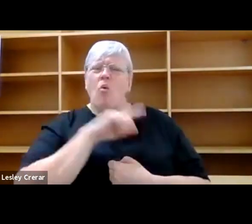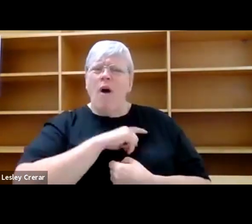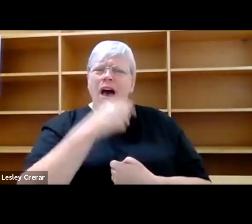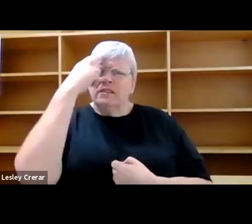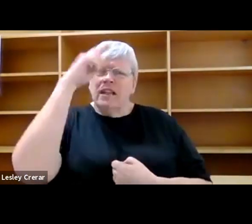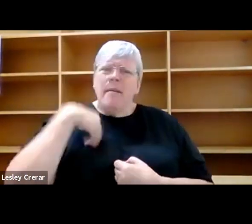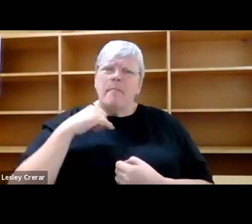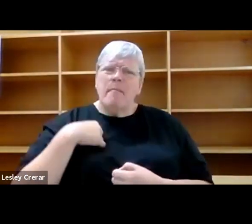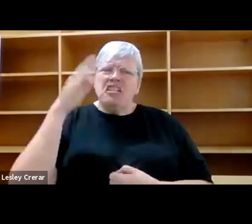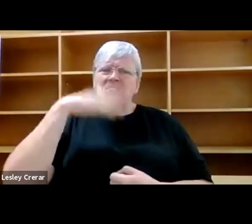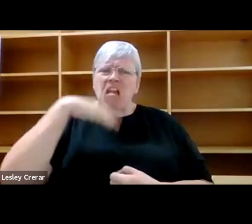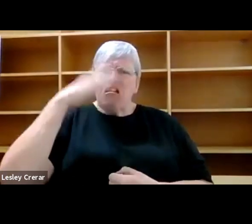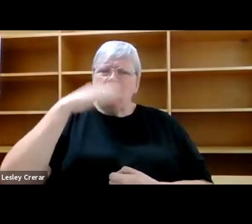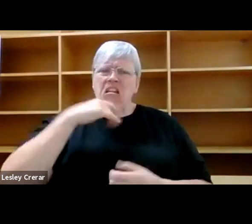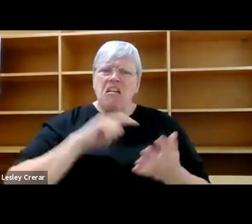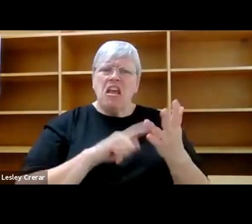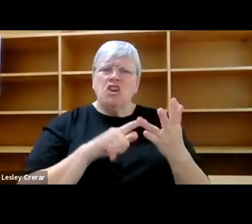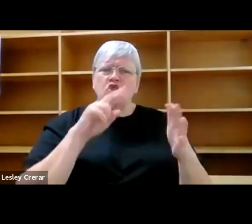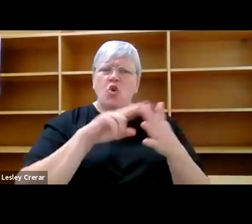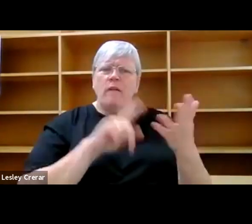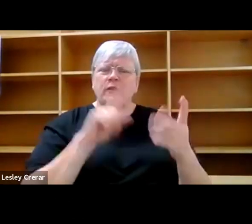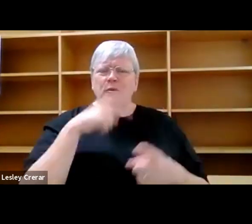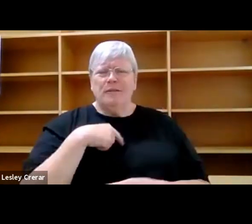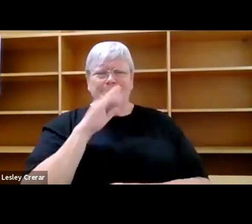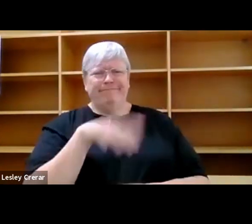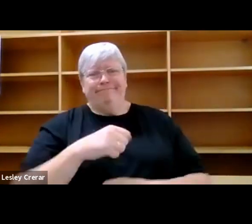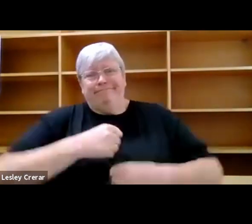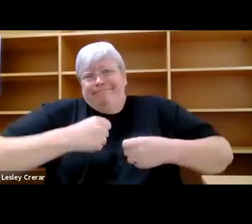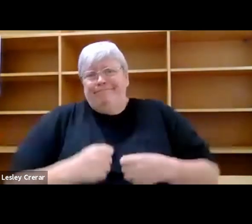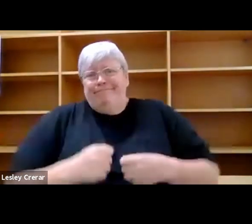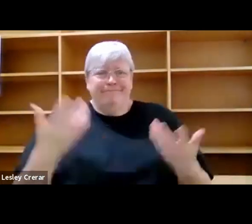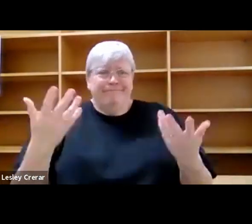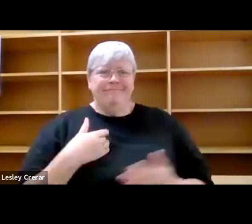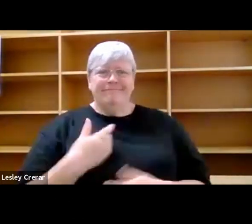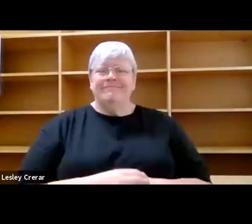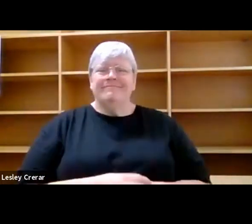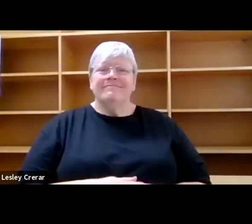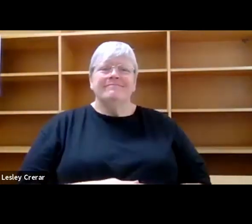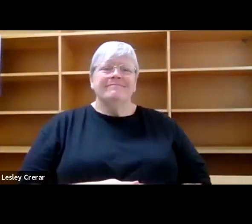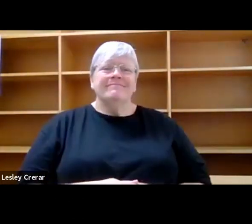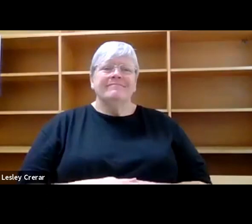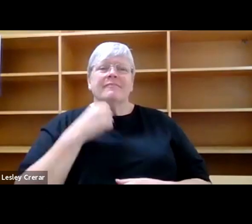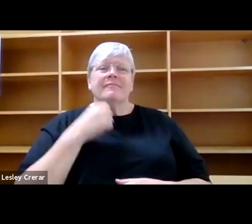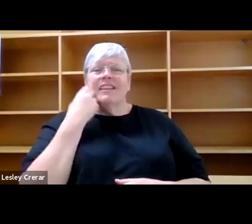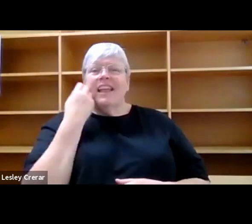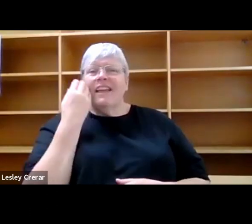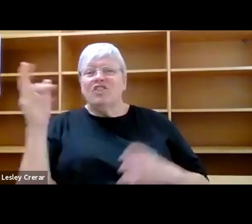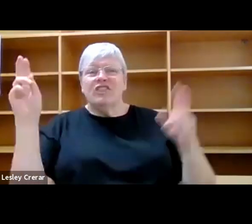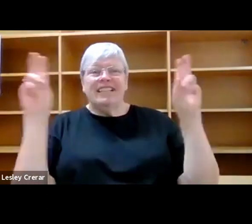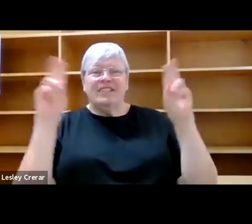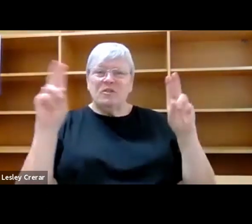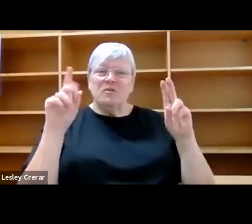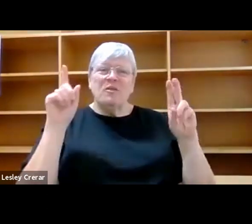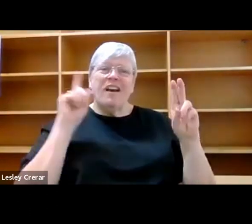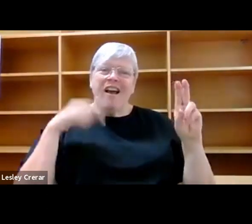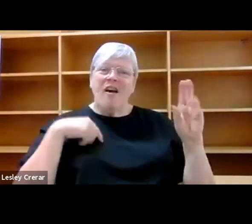She would shrug, smiling as if a morsel of that memory had just passed her lips. Every day as a school girl, my